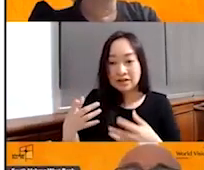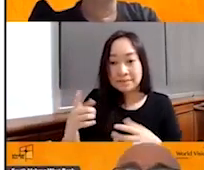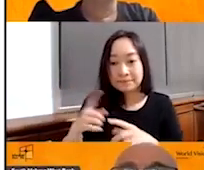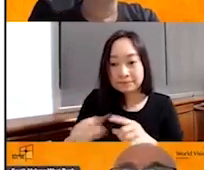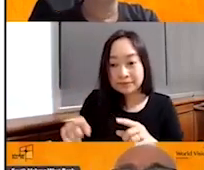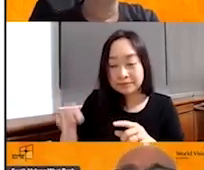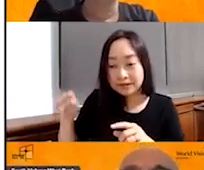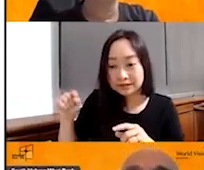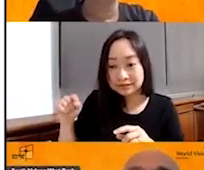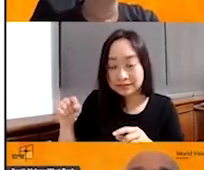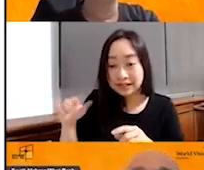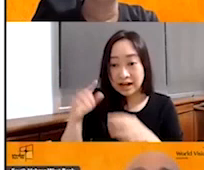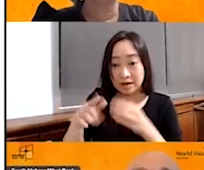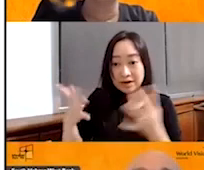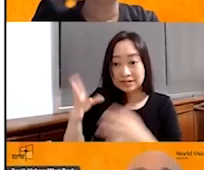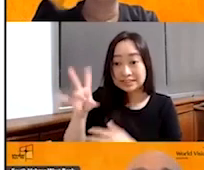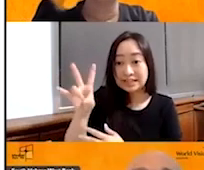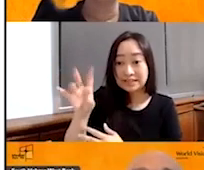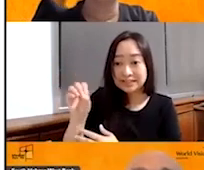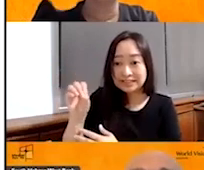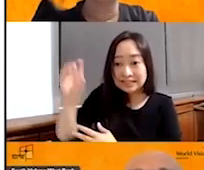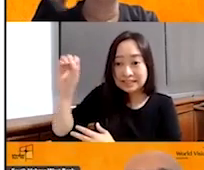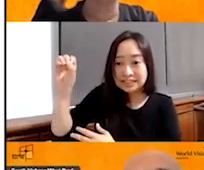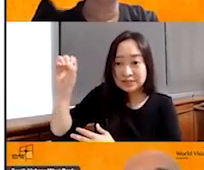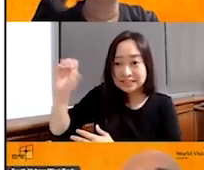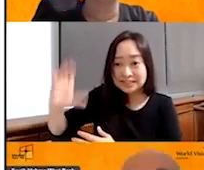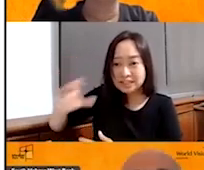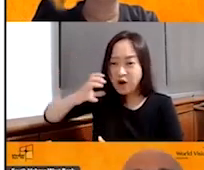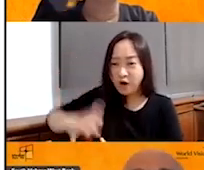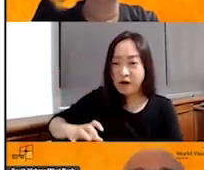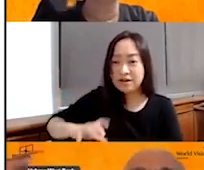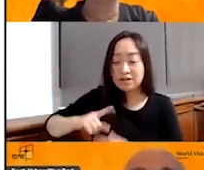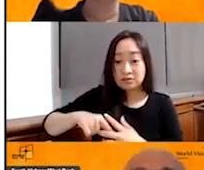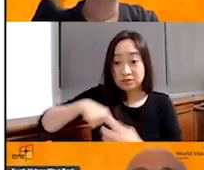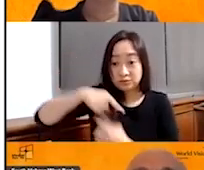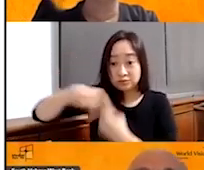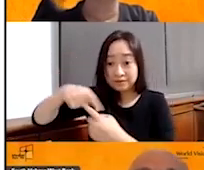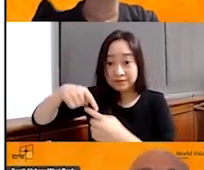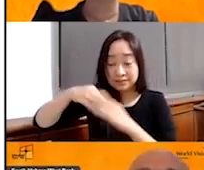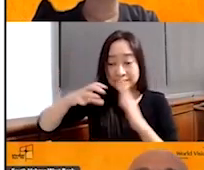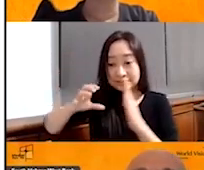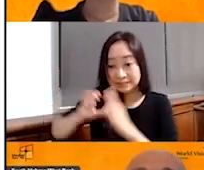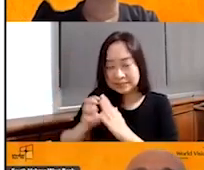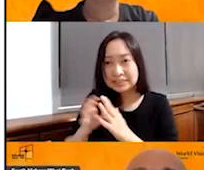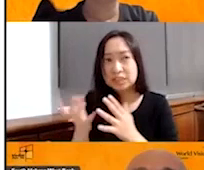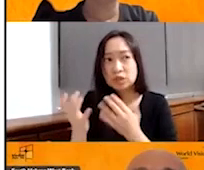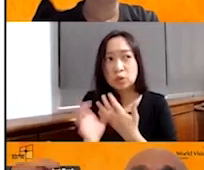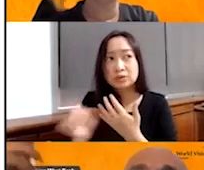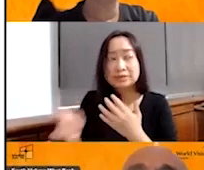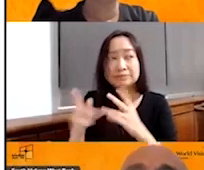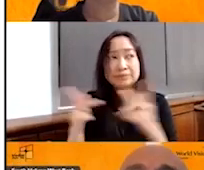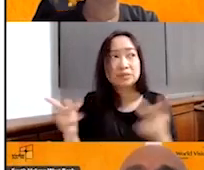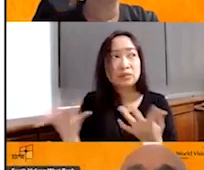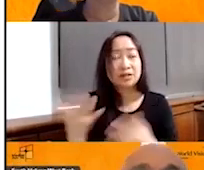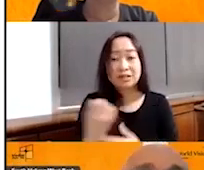degrees Celsius. And we travel and then the city who is close to this place is